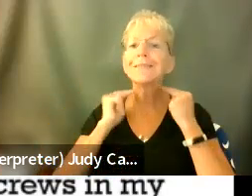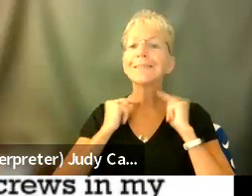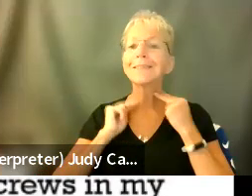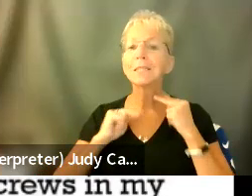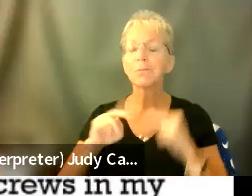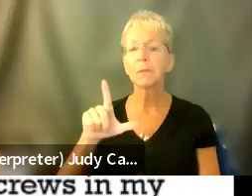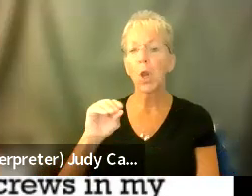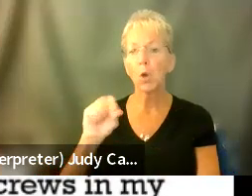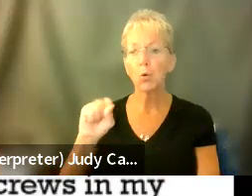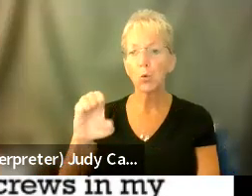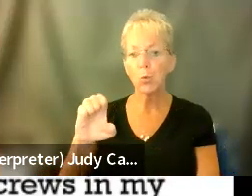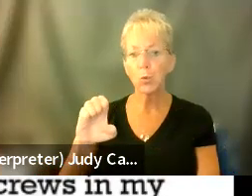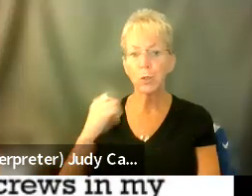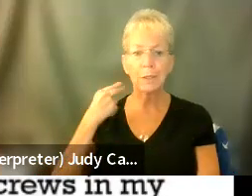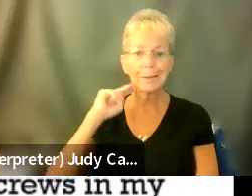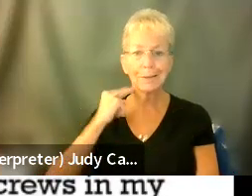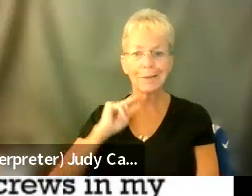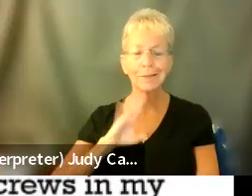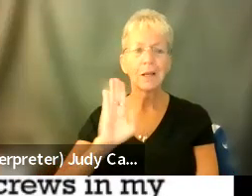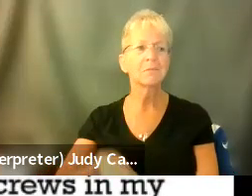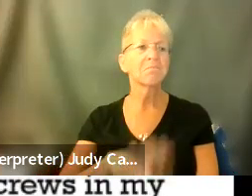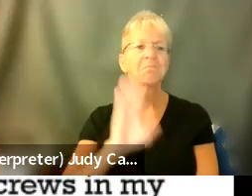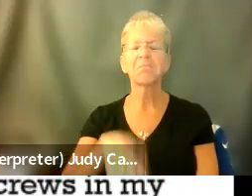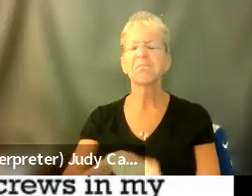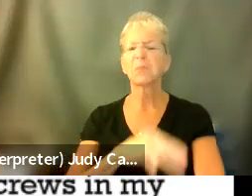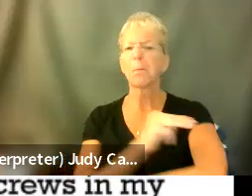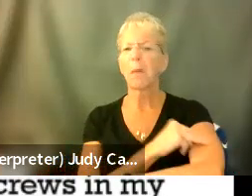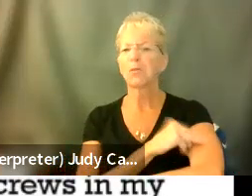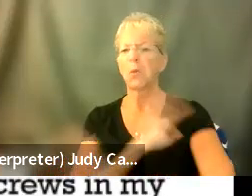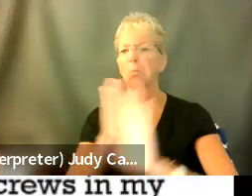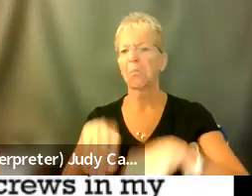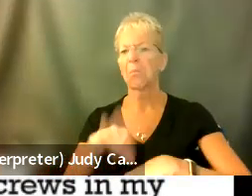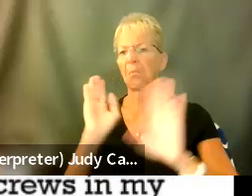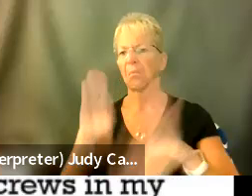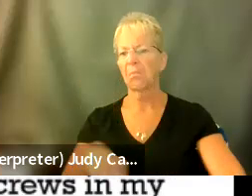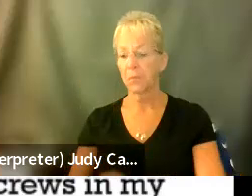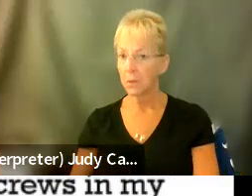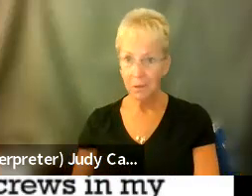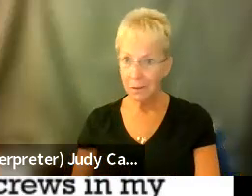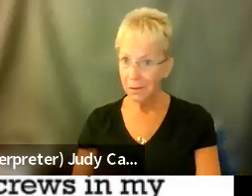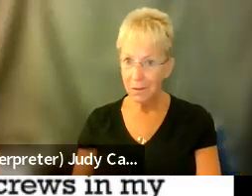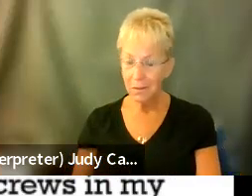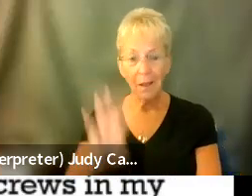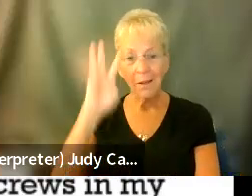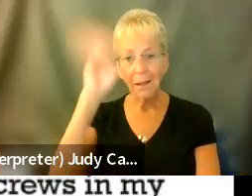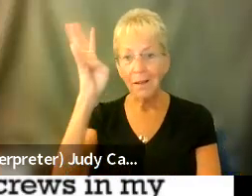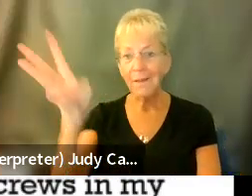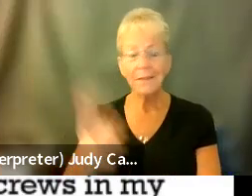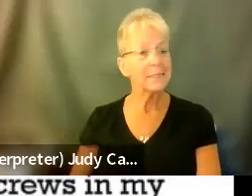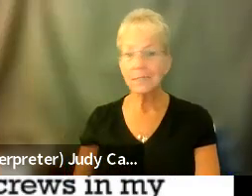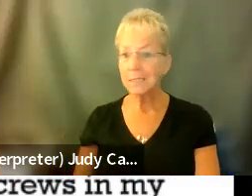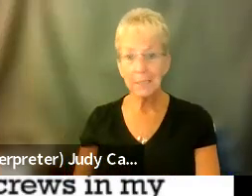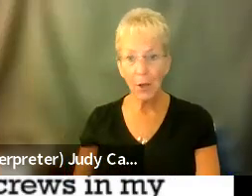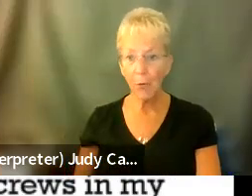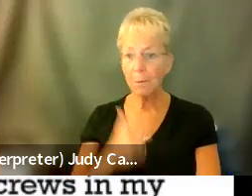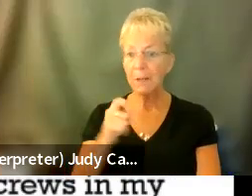Six. And I kept being told it was just muscle pain. It's in your head just because